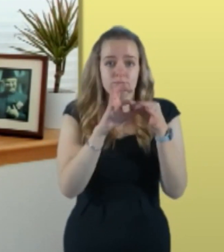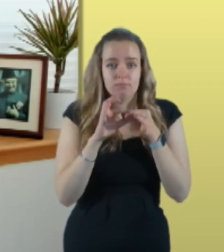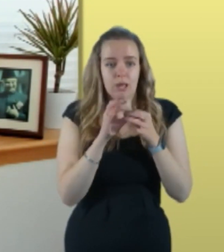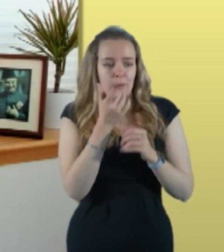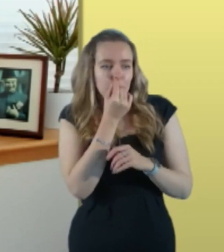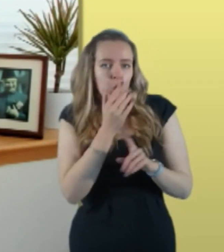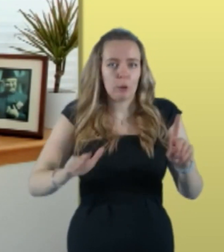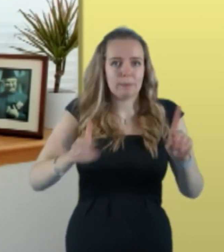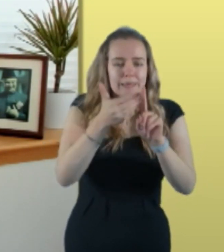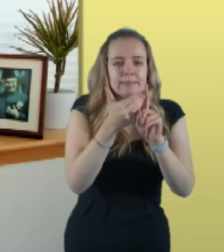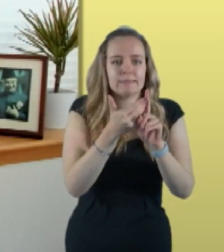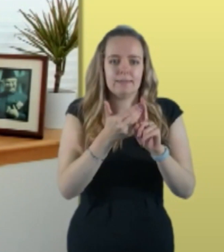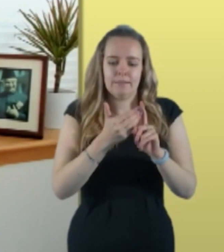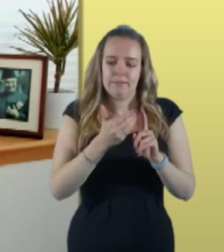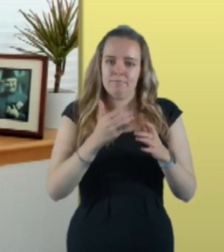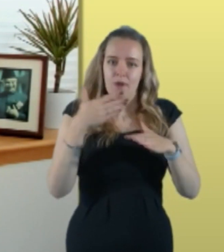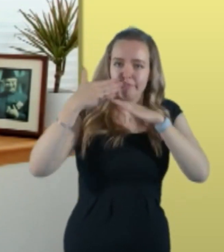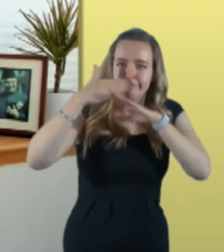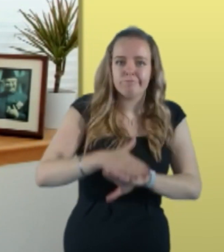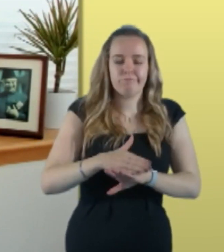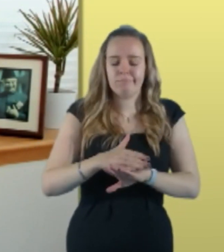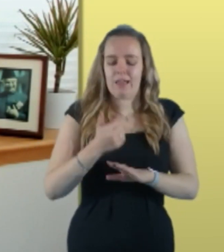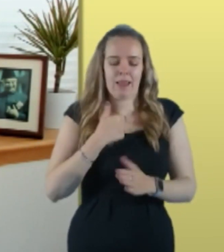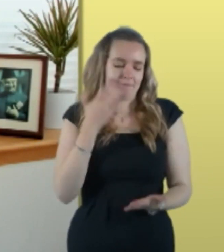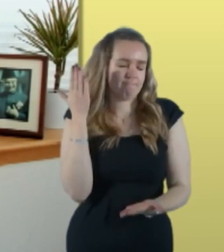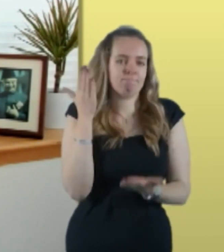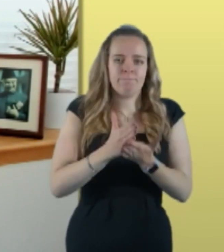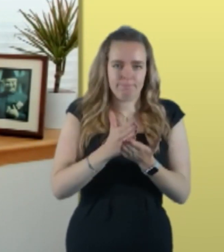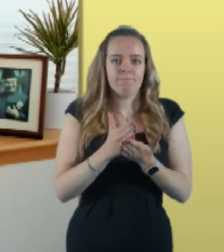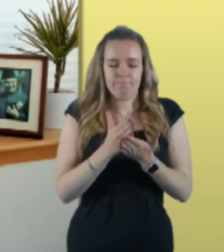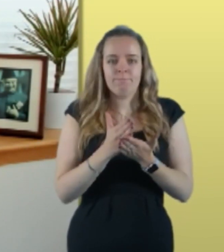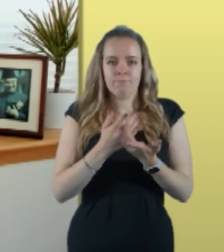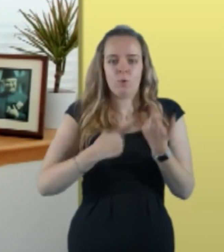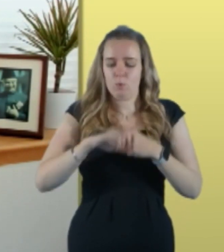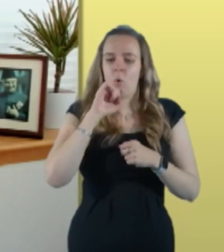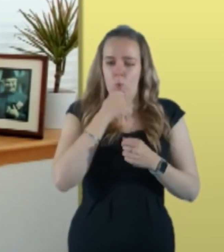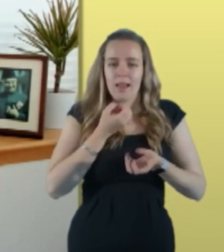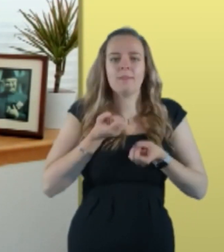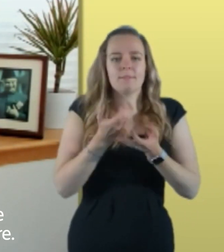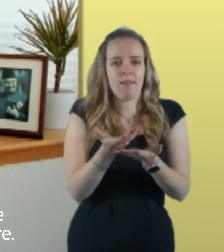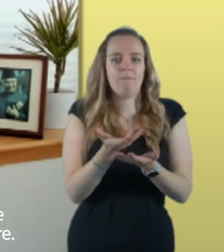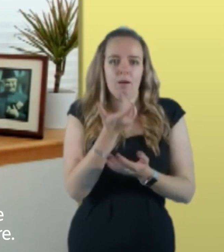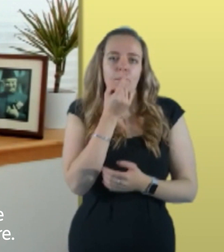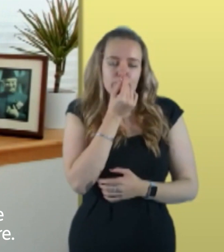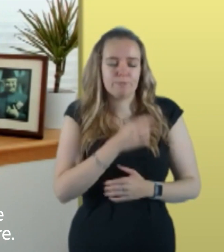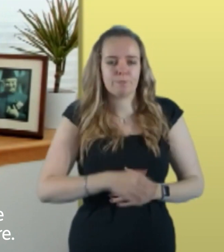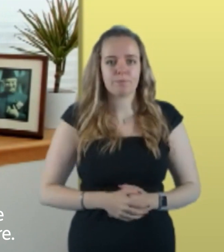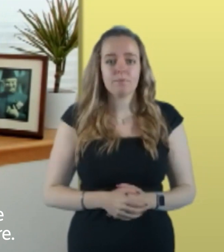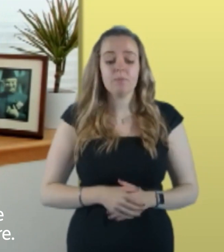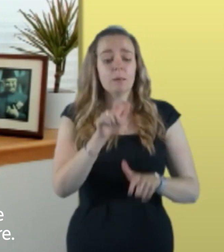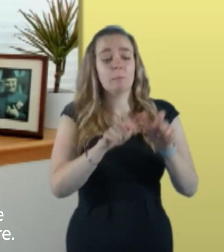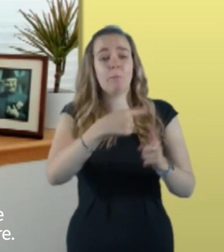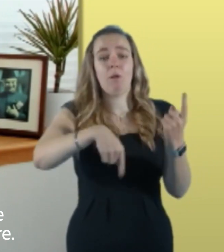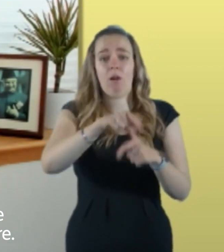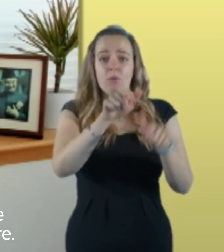and hard work, I have never been so certain that we will deliver it. The people of Scotland have the